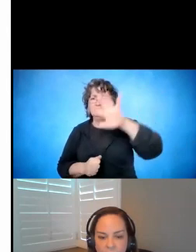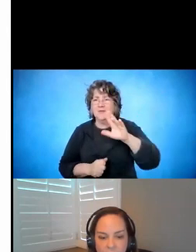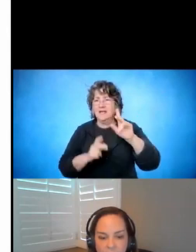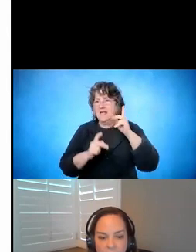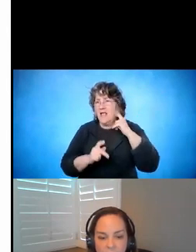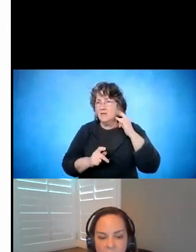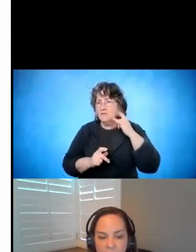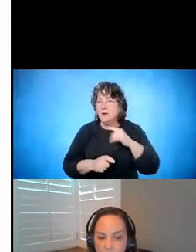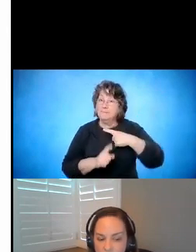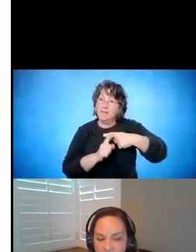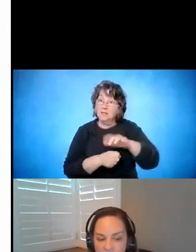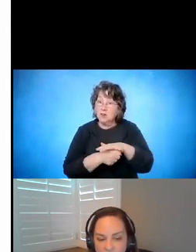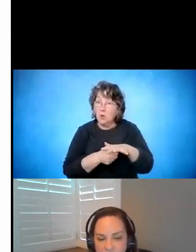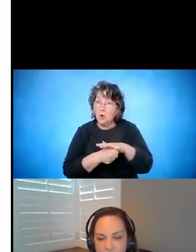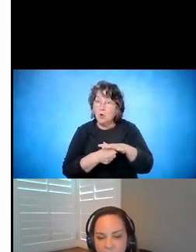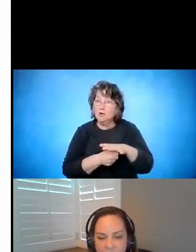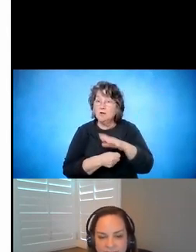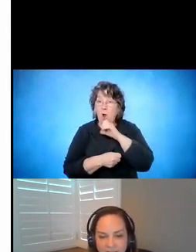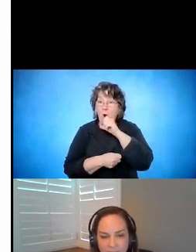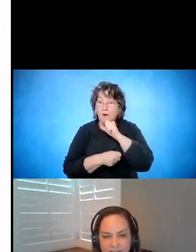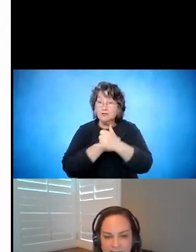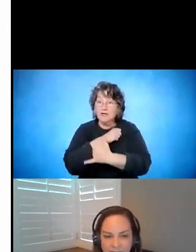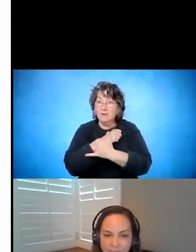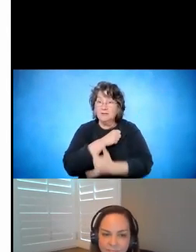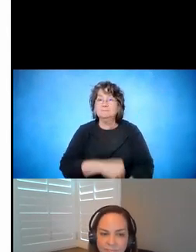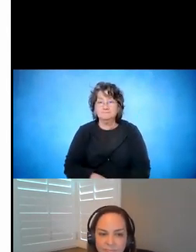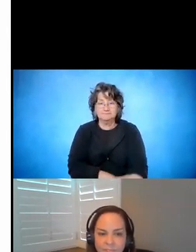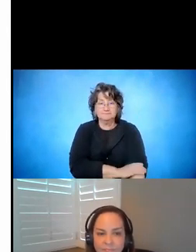county, Orange County. All right. Next slide, please.